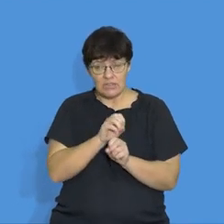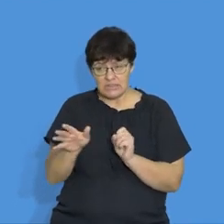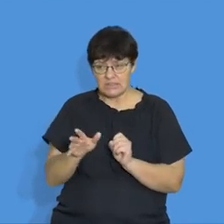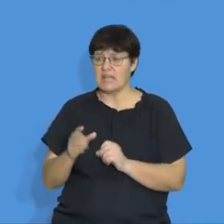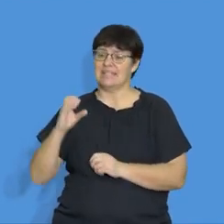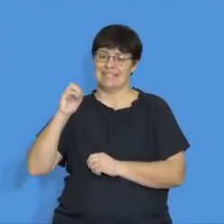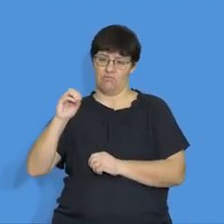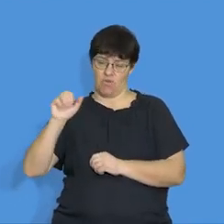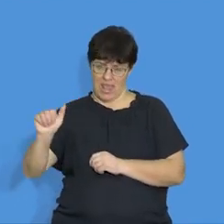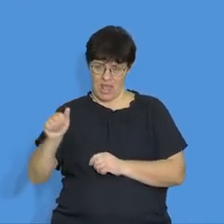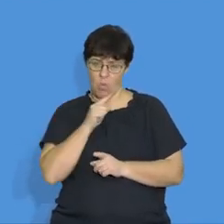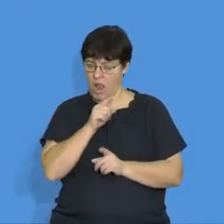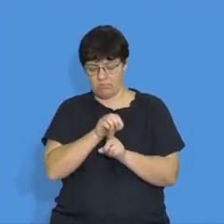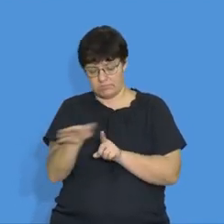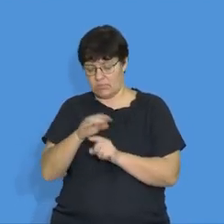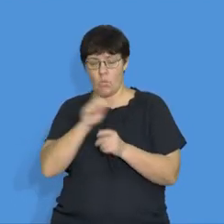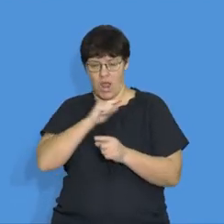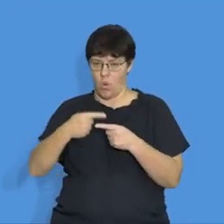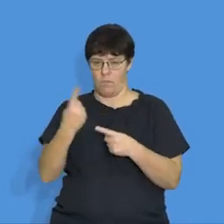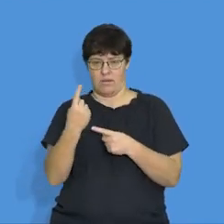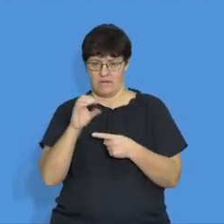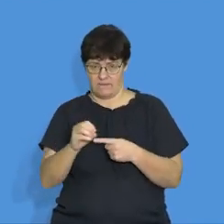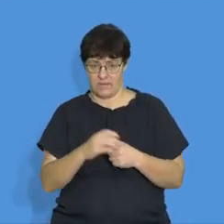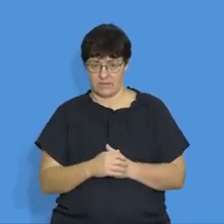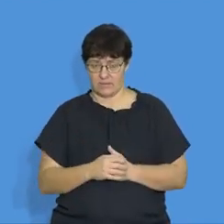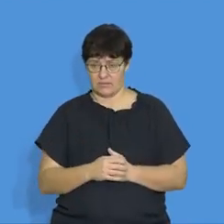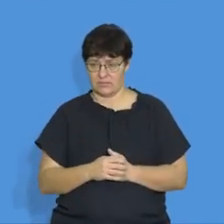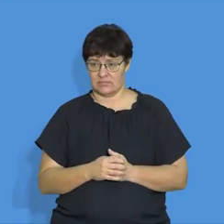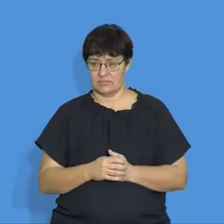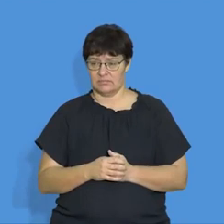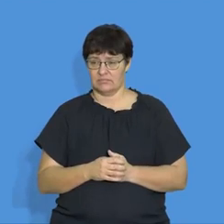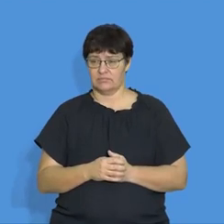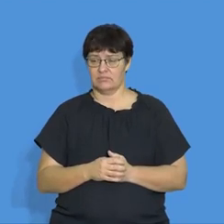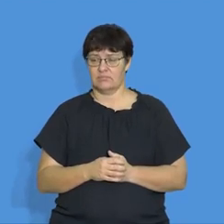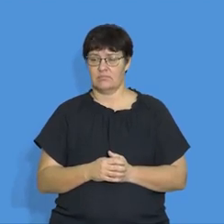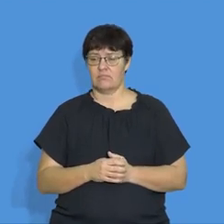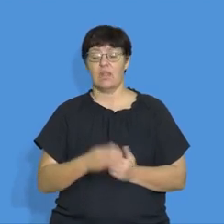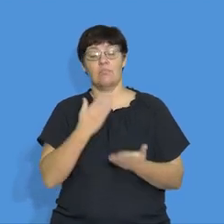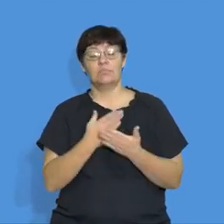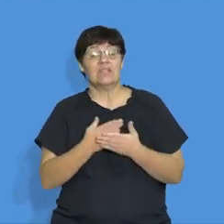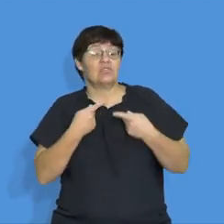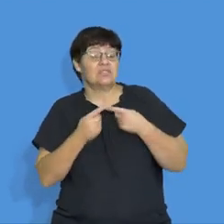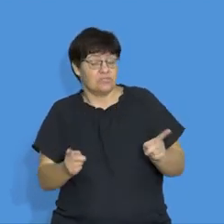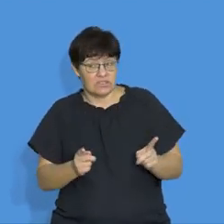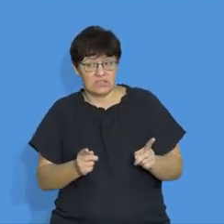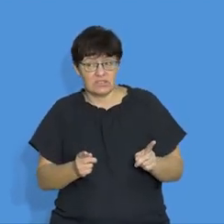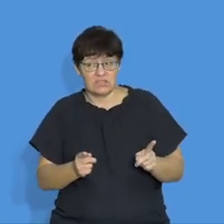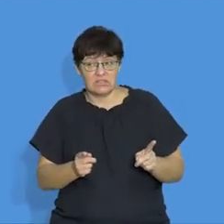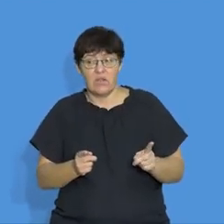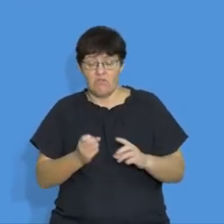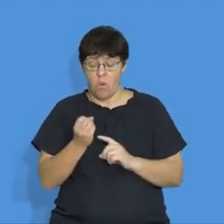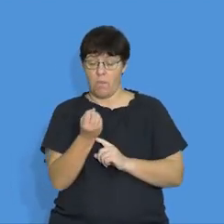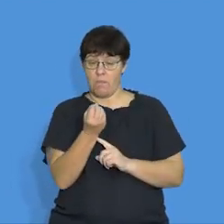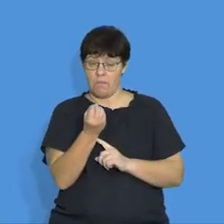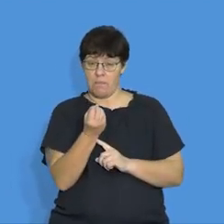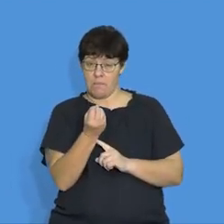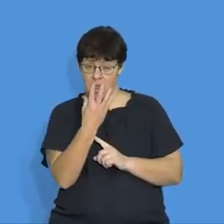zero ampere of current from that ammeter. Right. So, the potential difference across the light bulb is